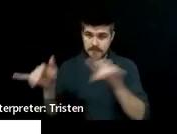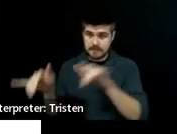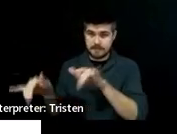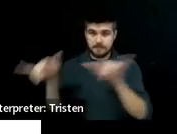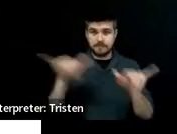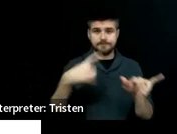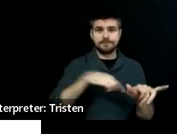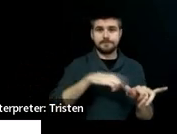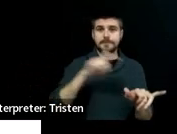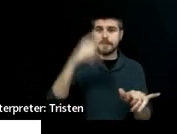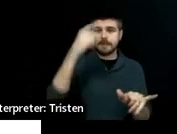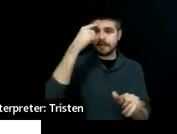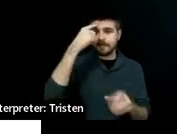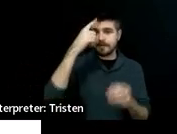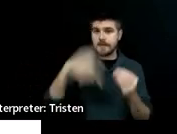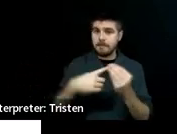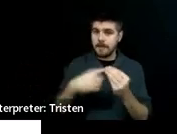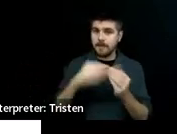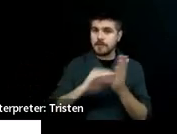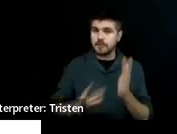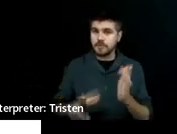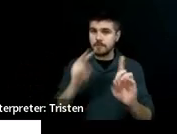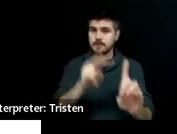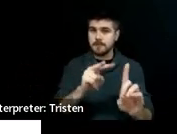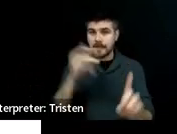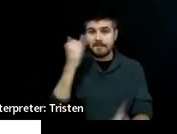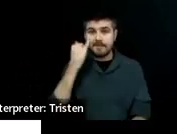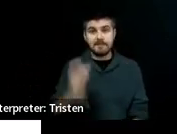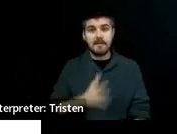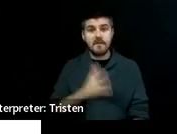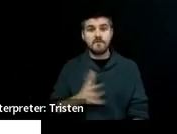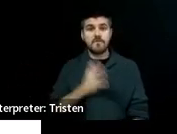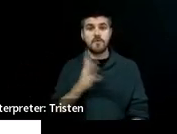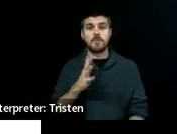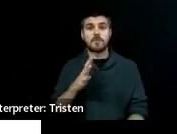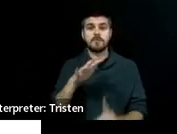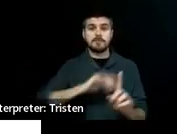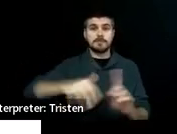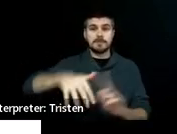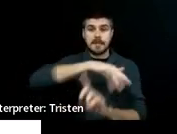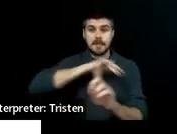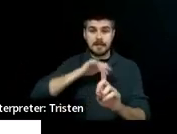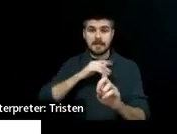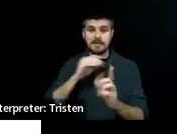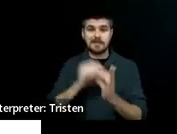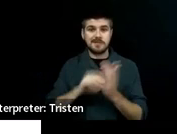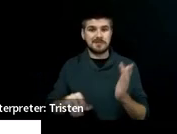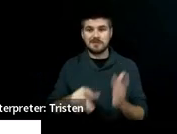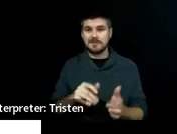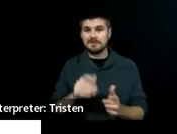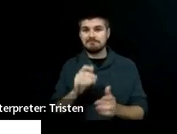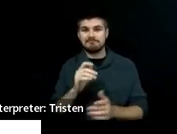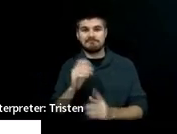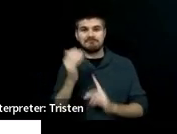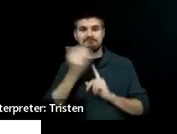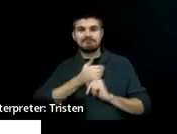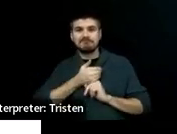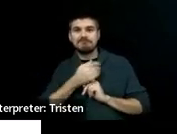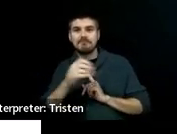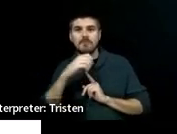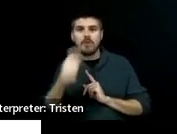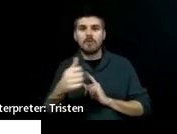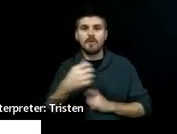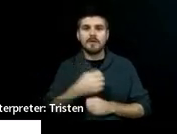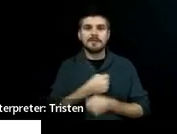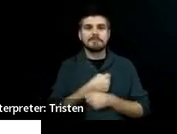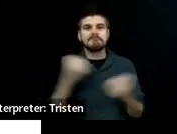of the student, if in a formal setting, you know, the student won't open up as much versus just